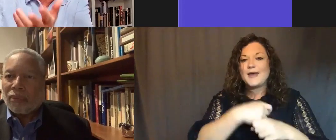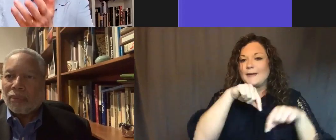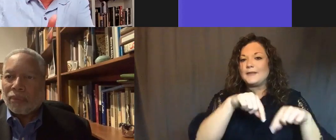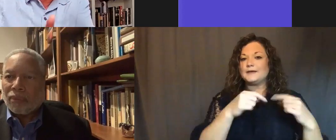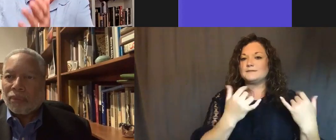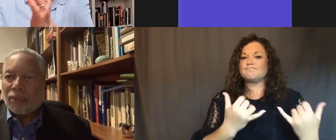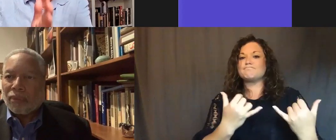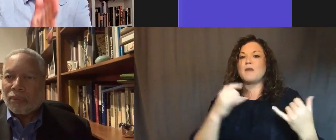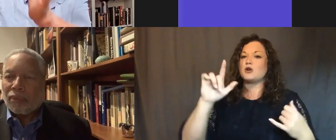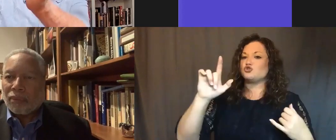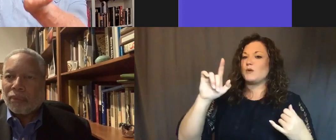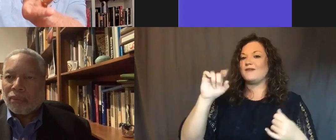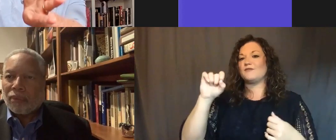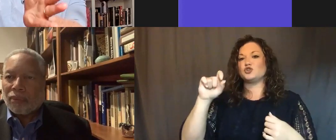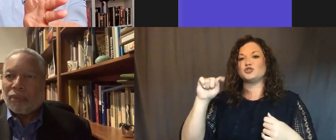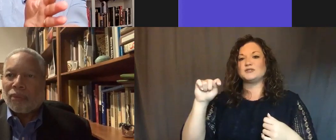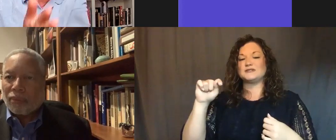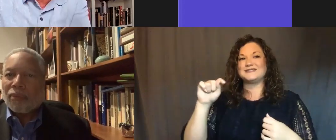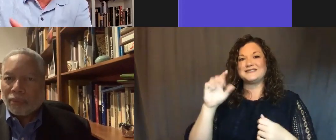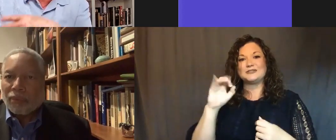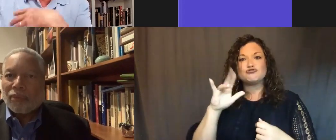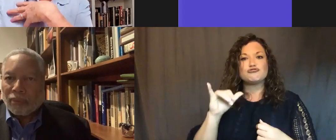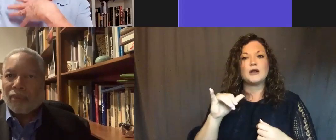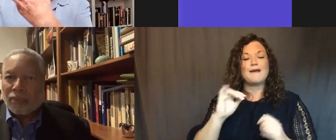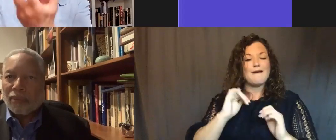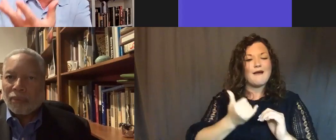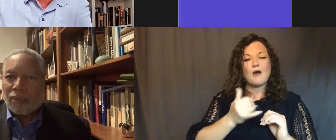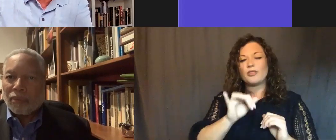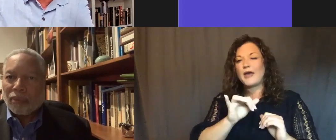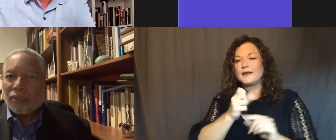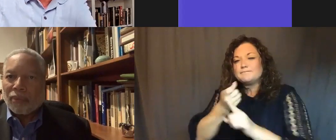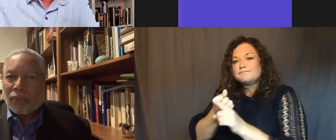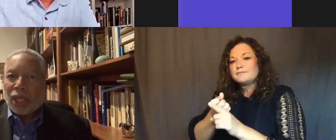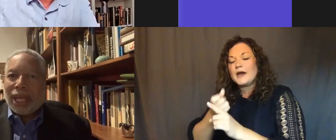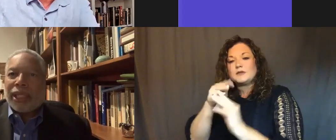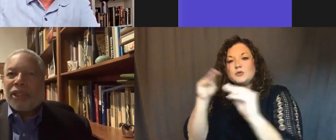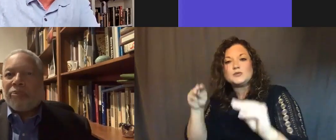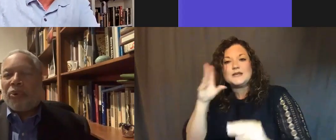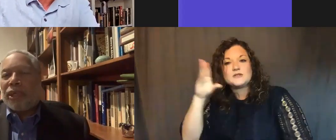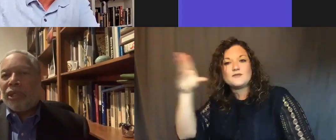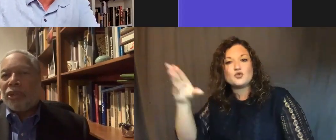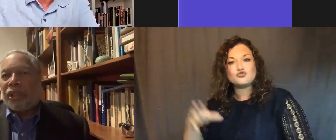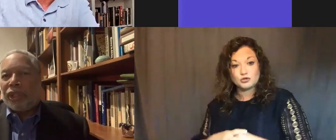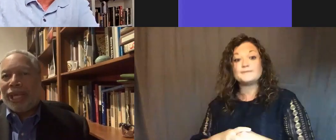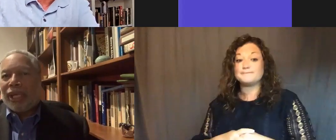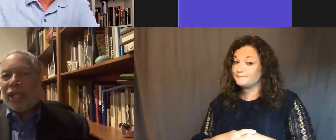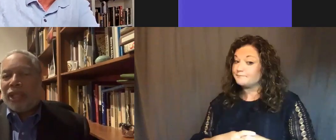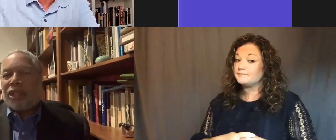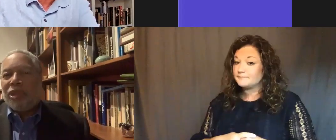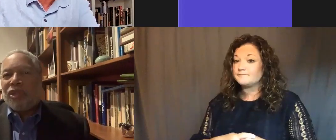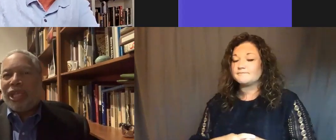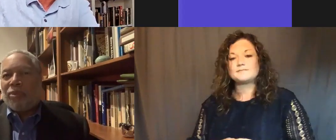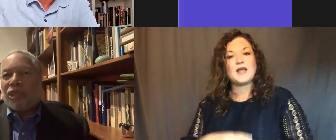museum have looking forward for how people are going to relate to museums in the future? I think it's an important notion that